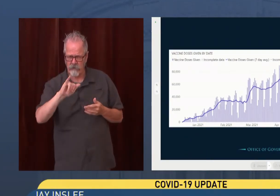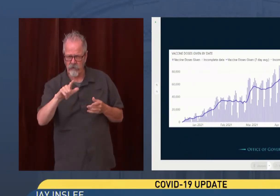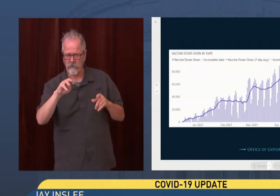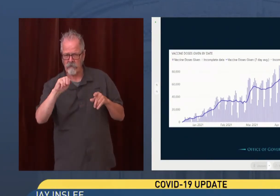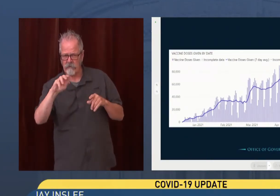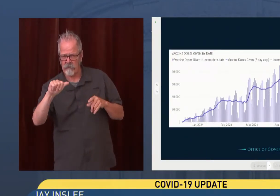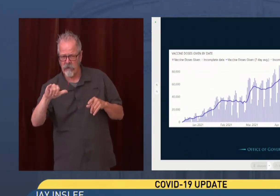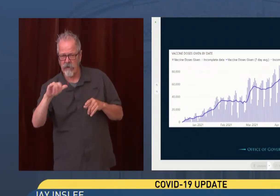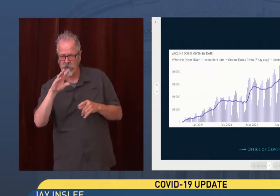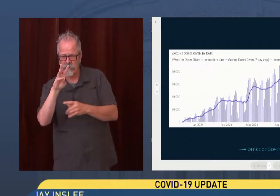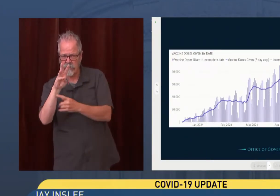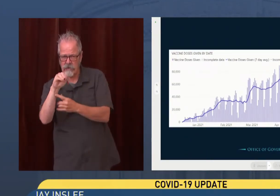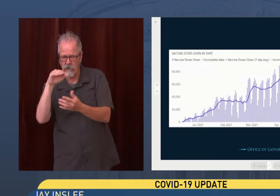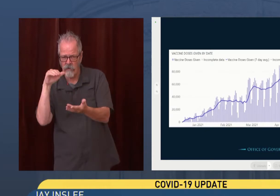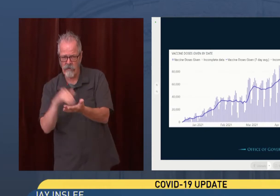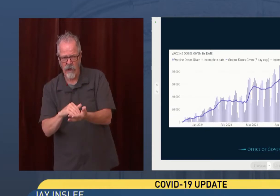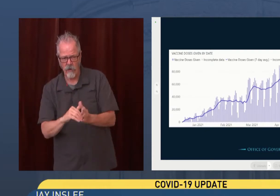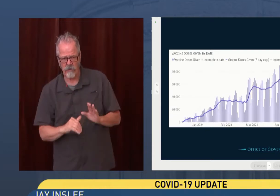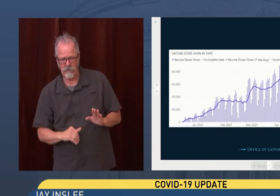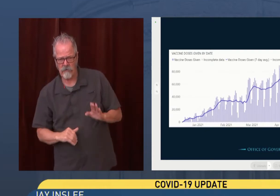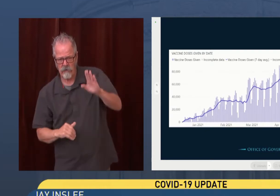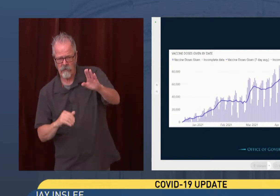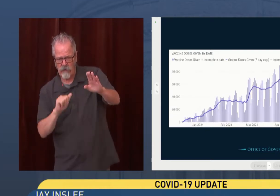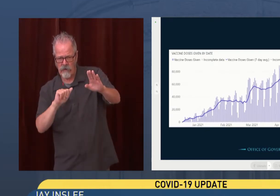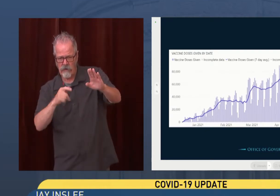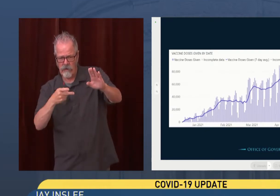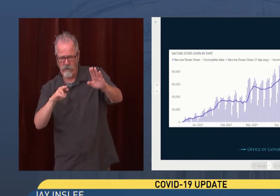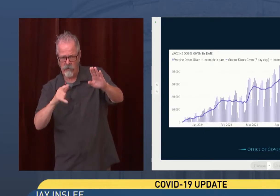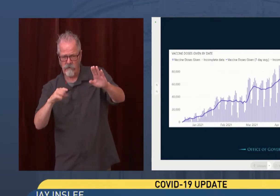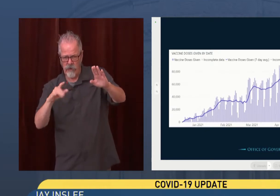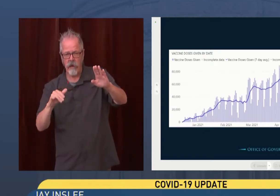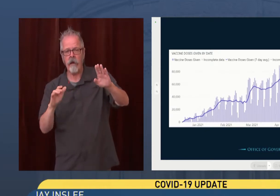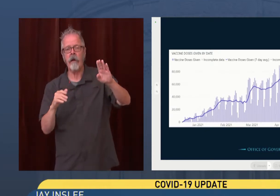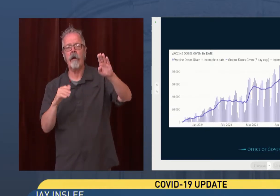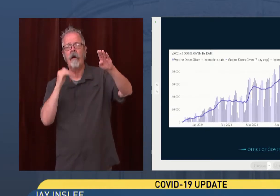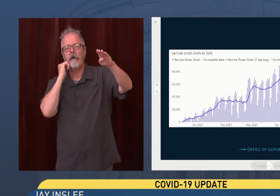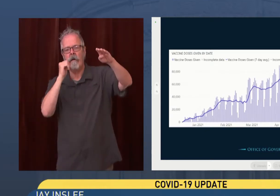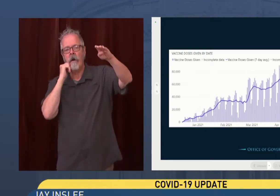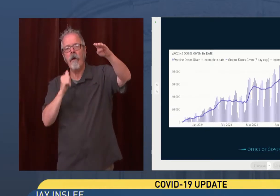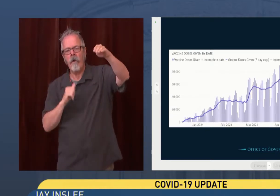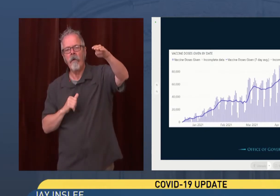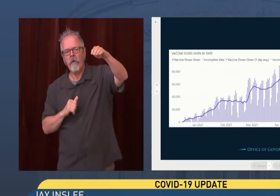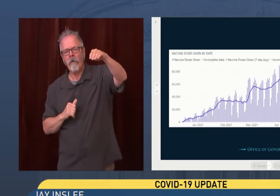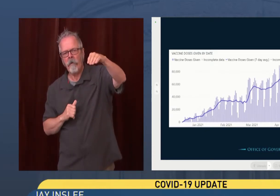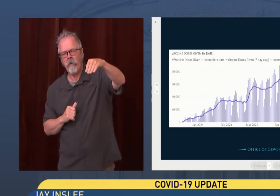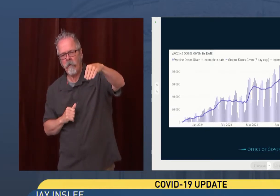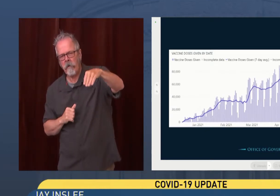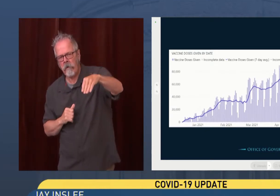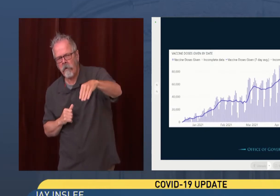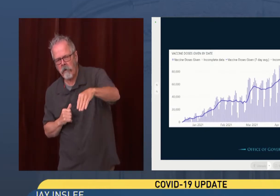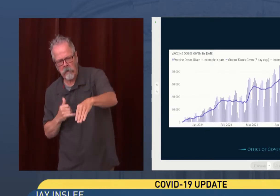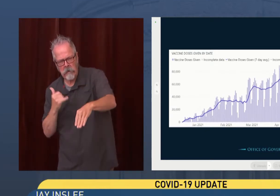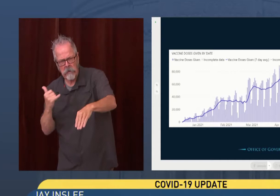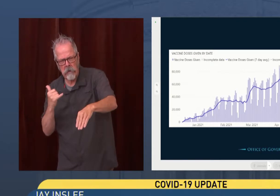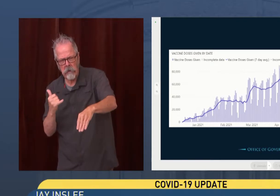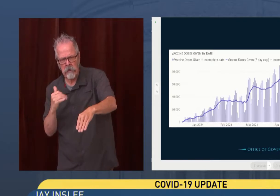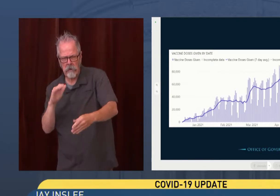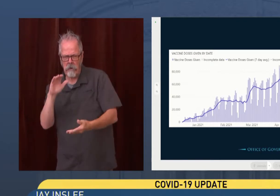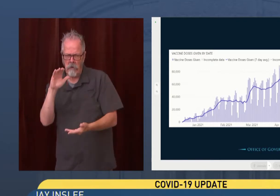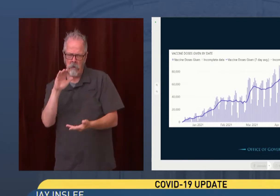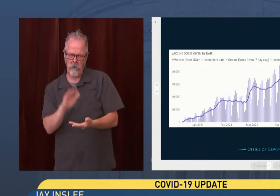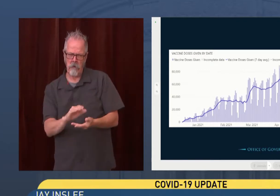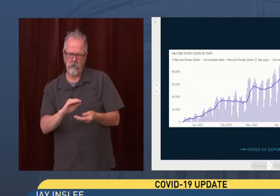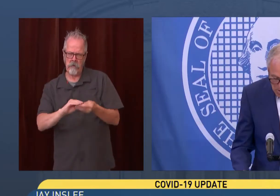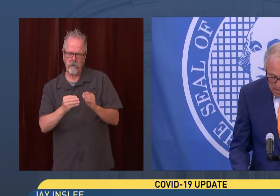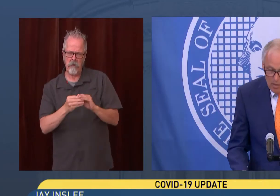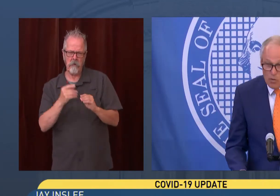a day number, and that has declined dramatically where we're down in the single digits, mostly on per